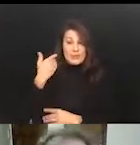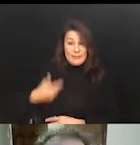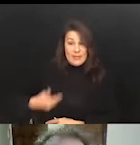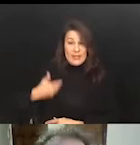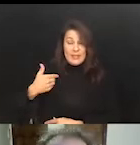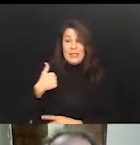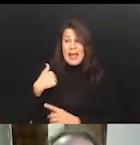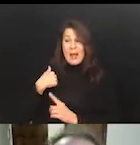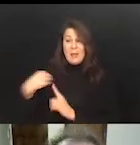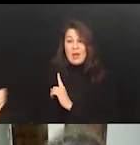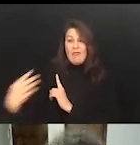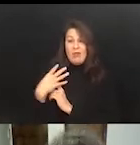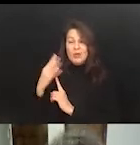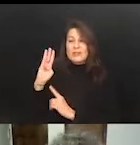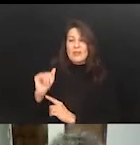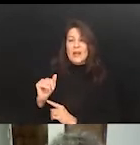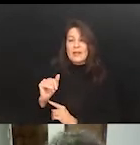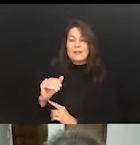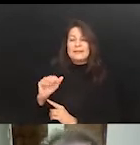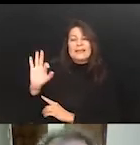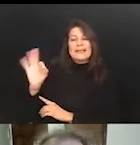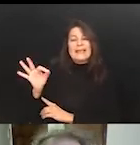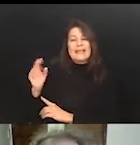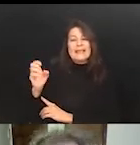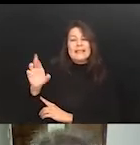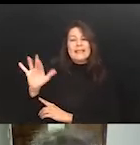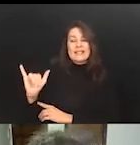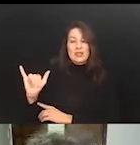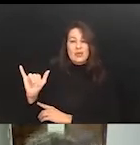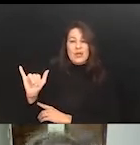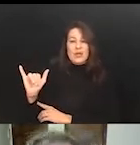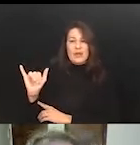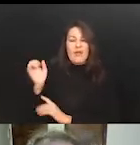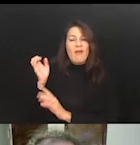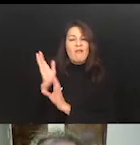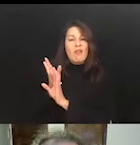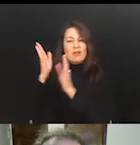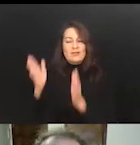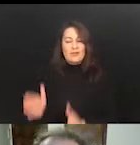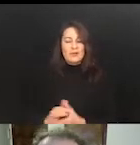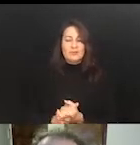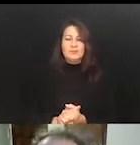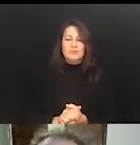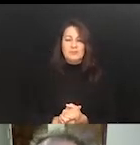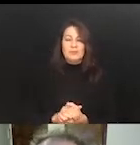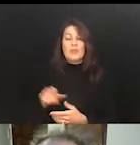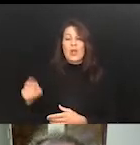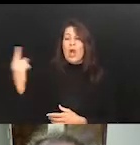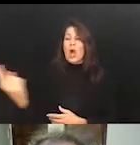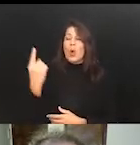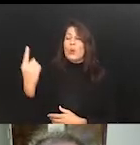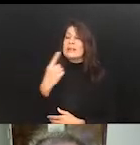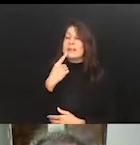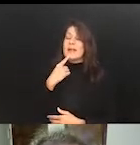influenced by a ninth century philosopher by the name of Sadia Gaom. And he always said the question is often